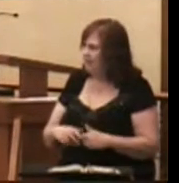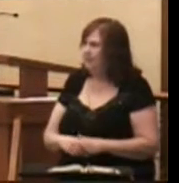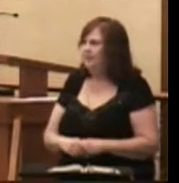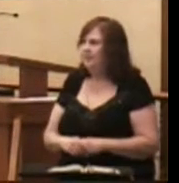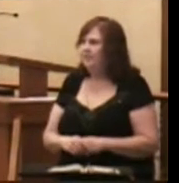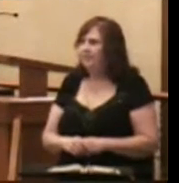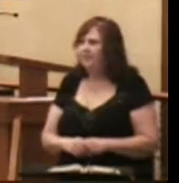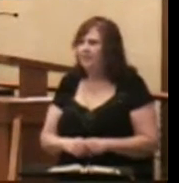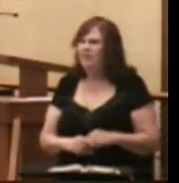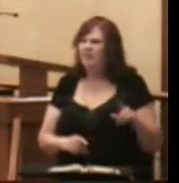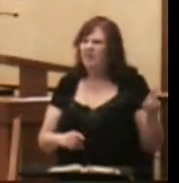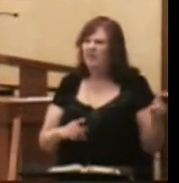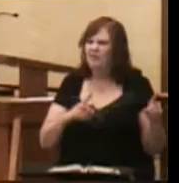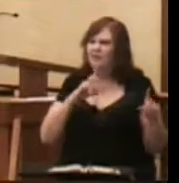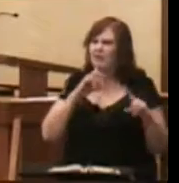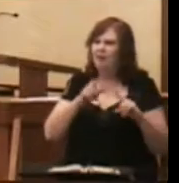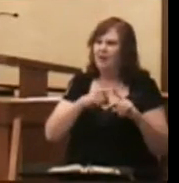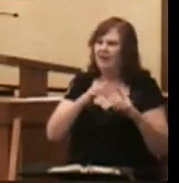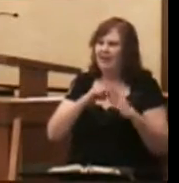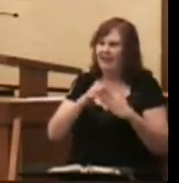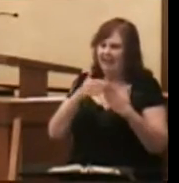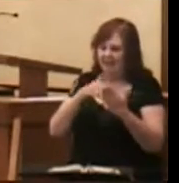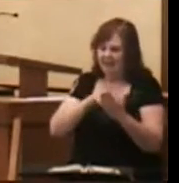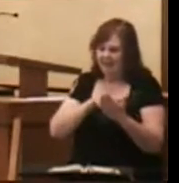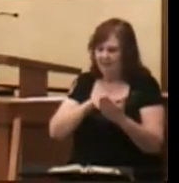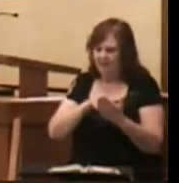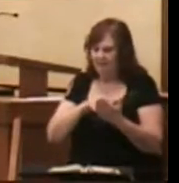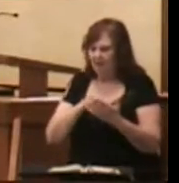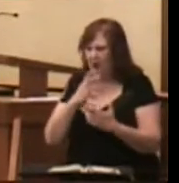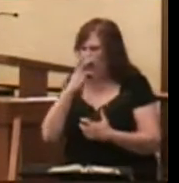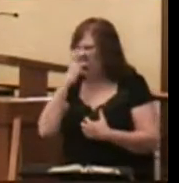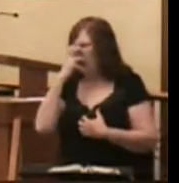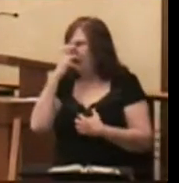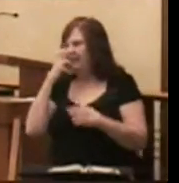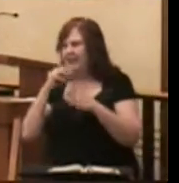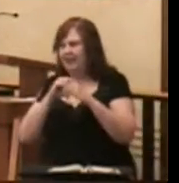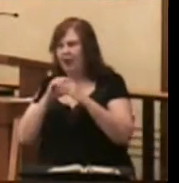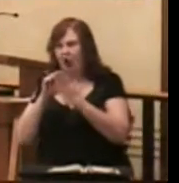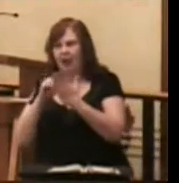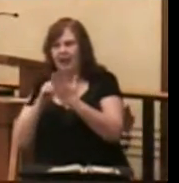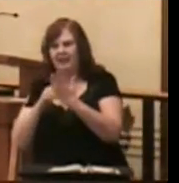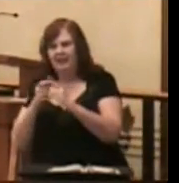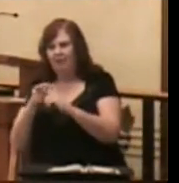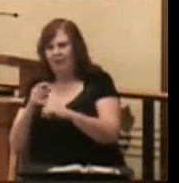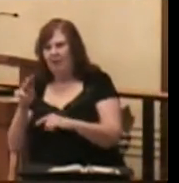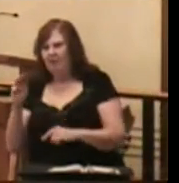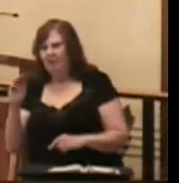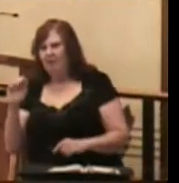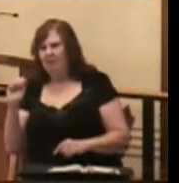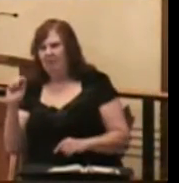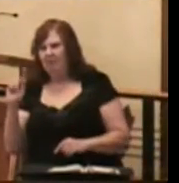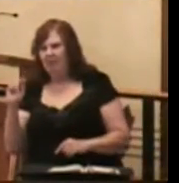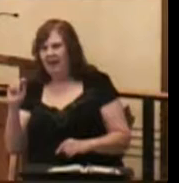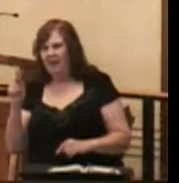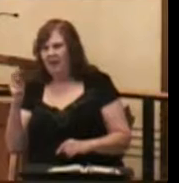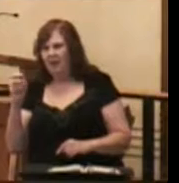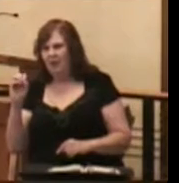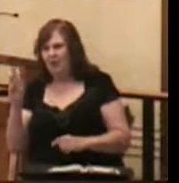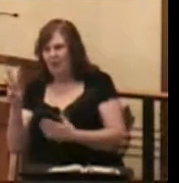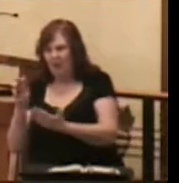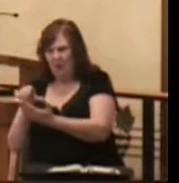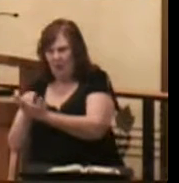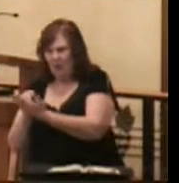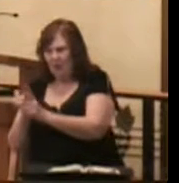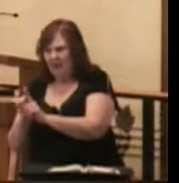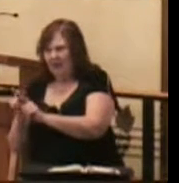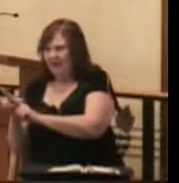We will come back to that. There are grumblers in our lesson from Matthew for this day as well. We